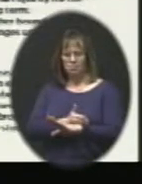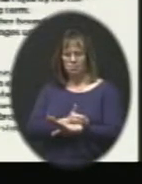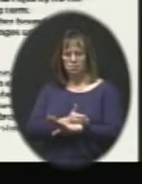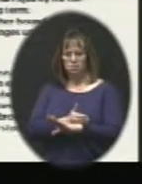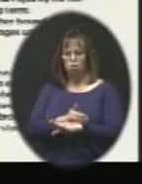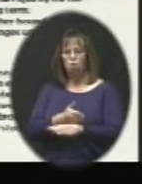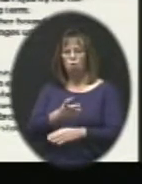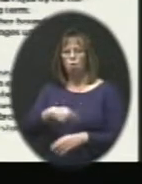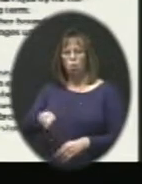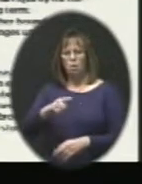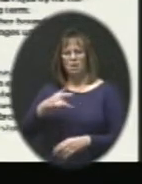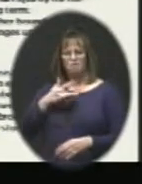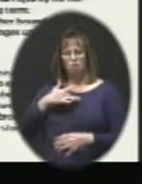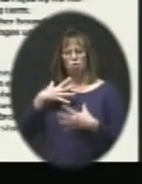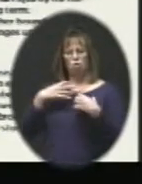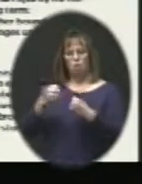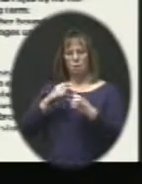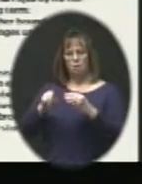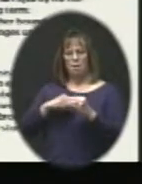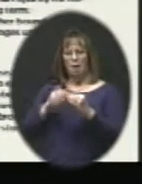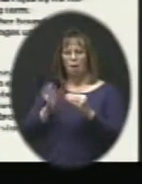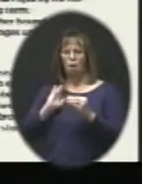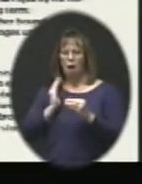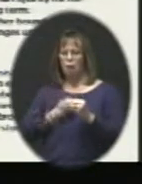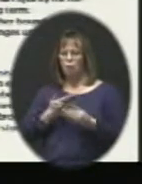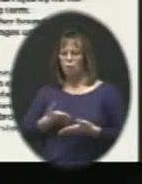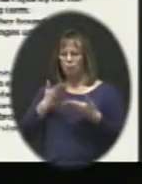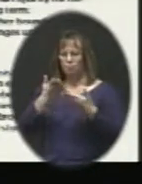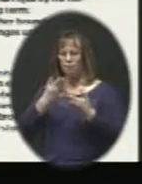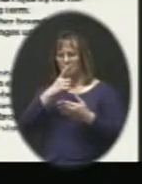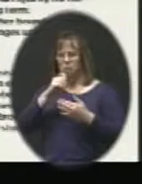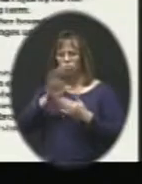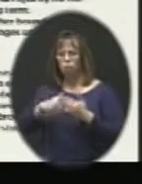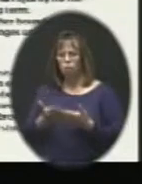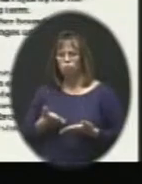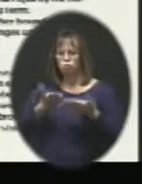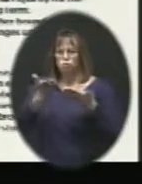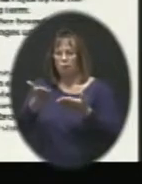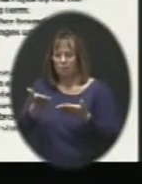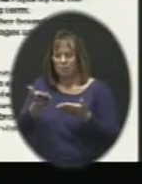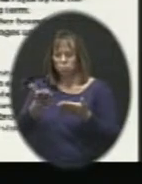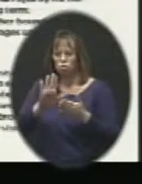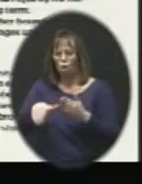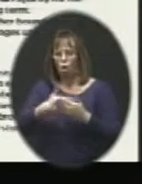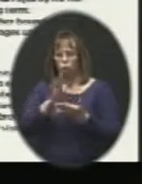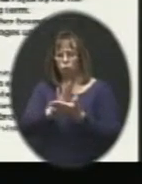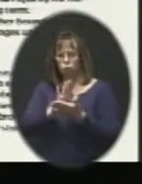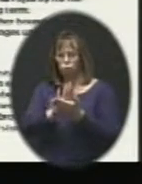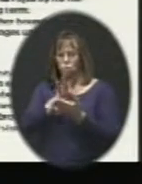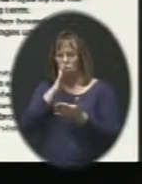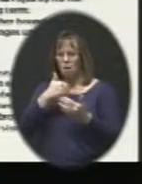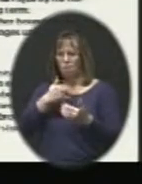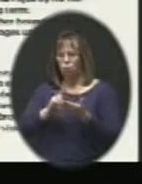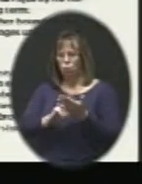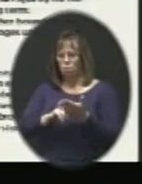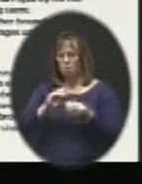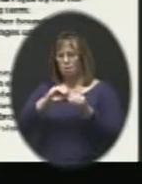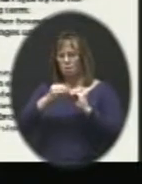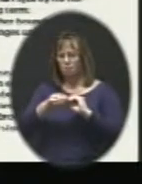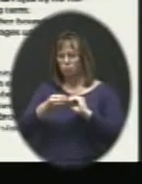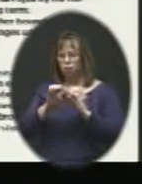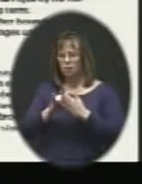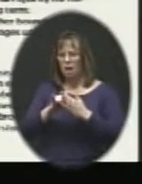We felt confident about our recommendation because all of those recommendations and all of those schools would have enrollment numbers